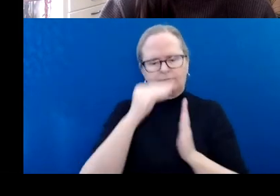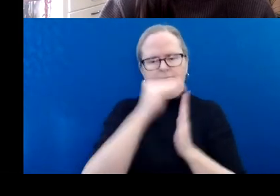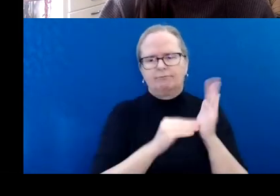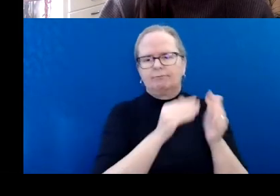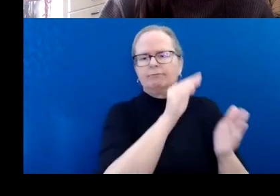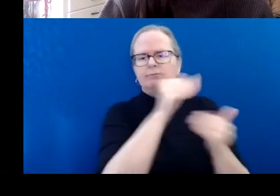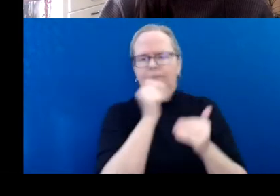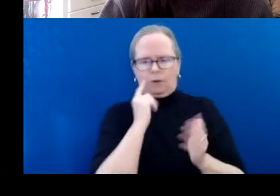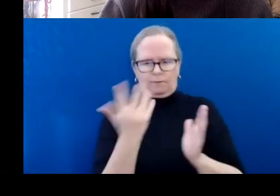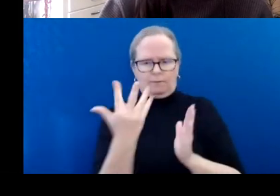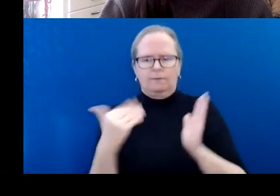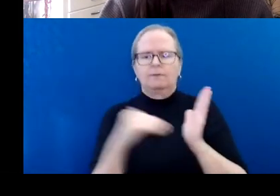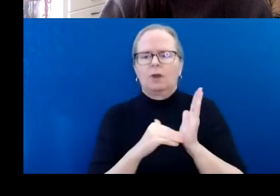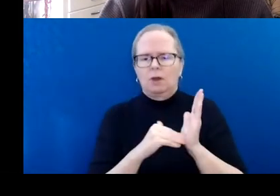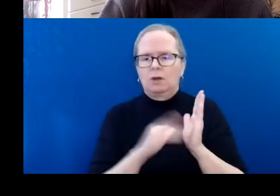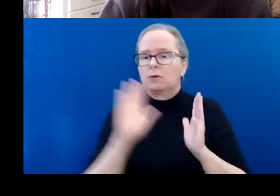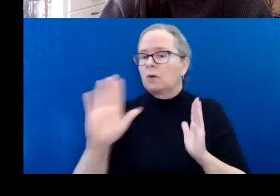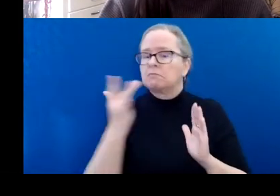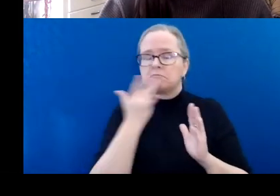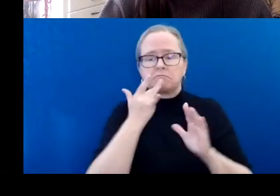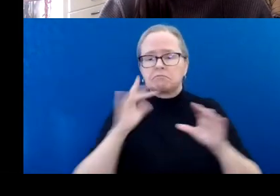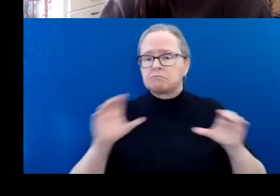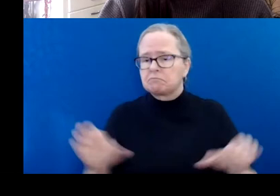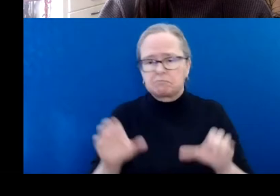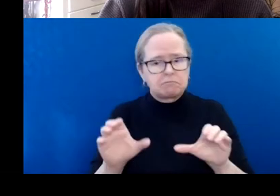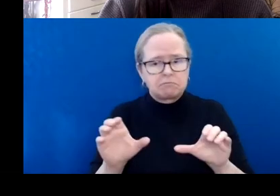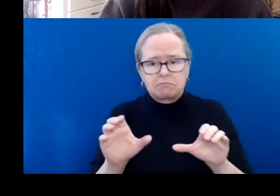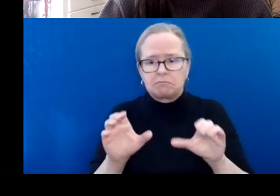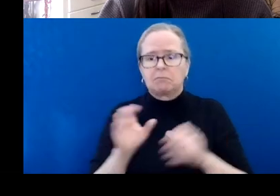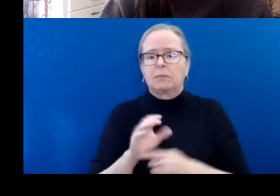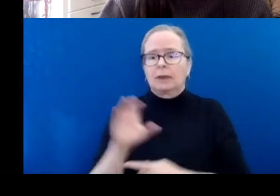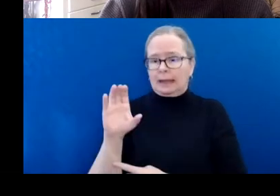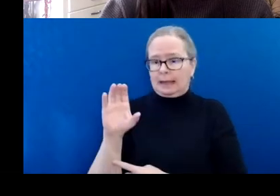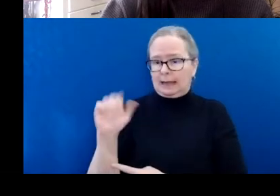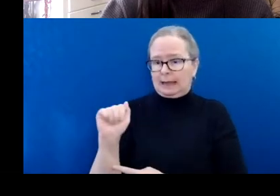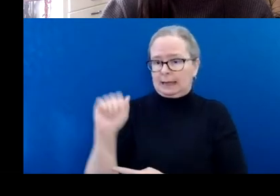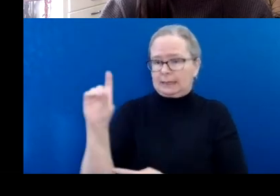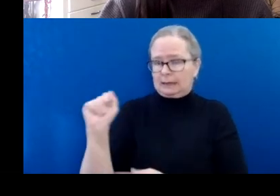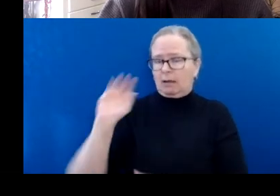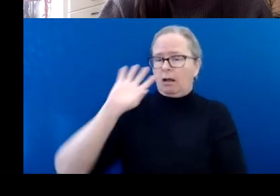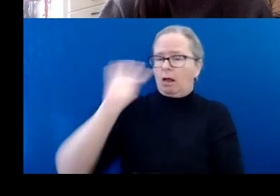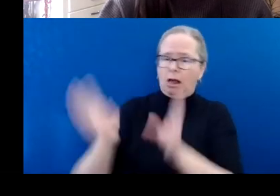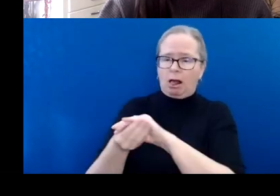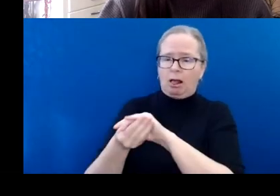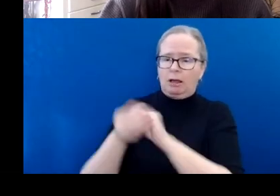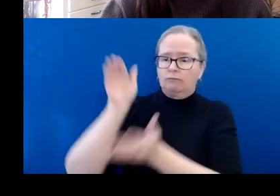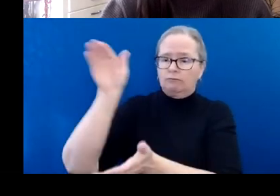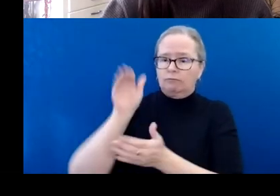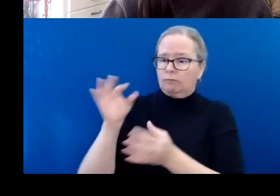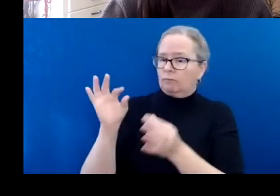And the total pool of funding available through the program this year is $325,000.